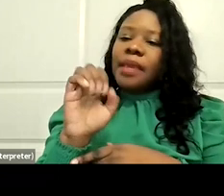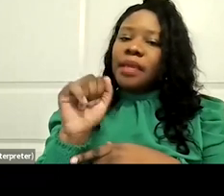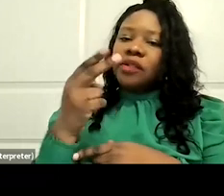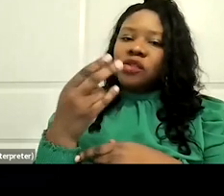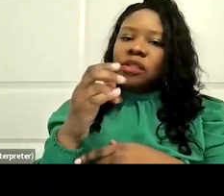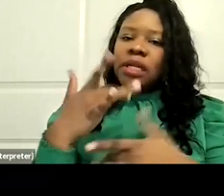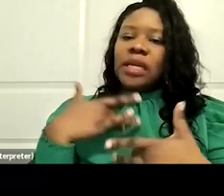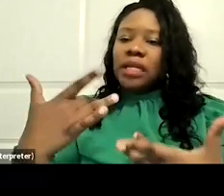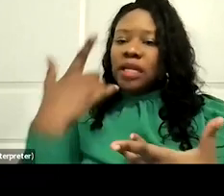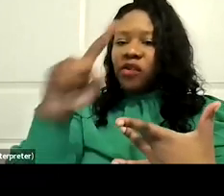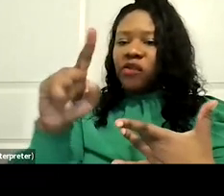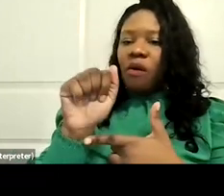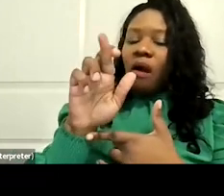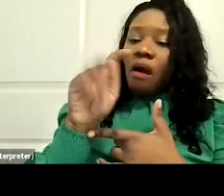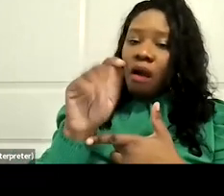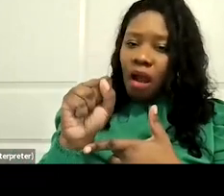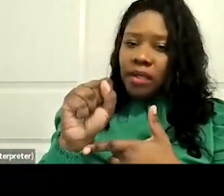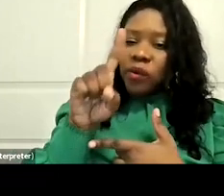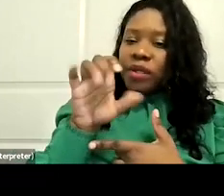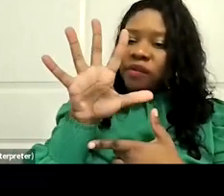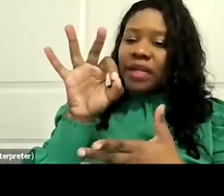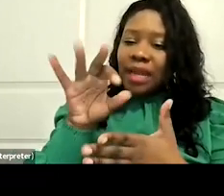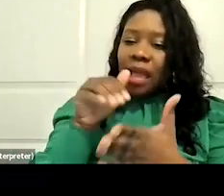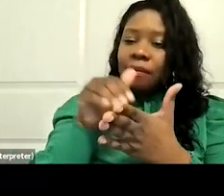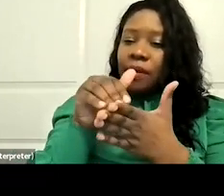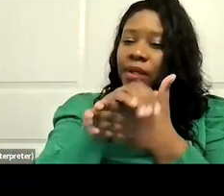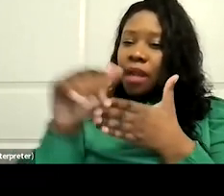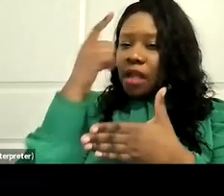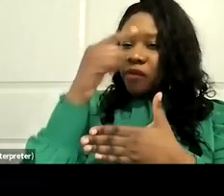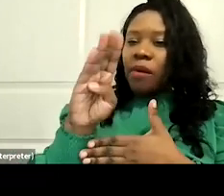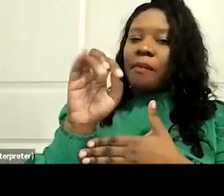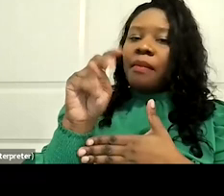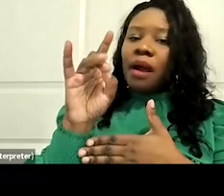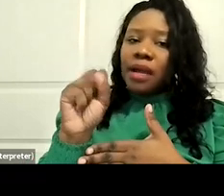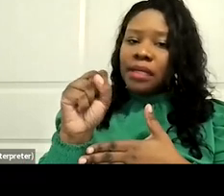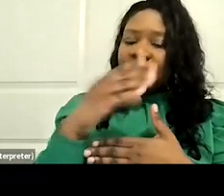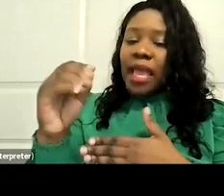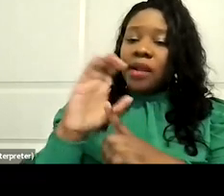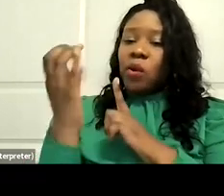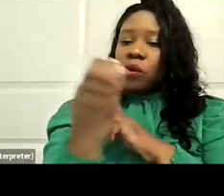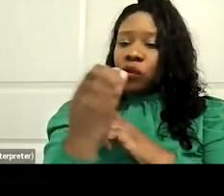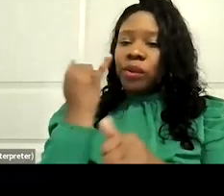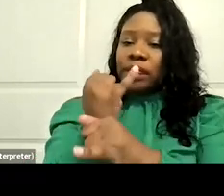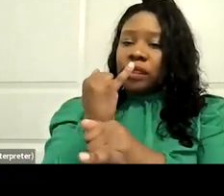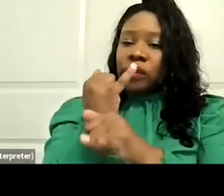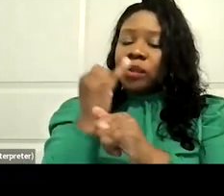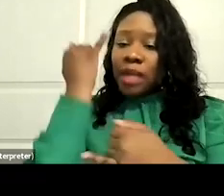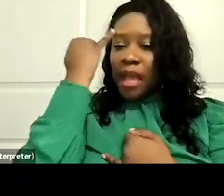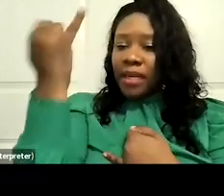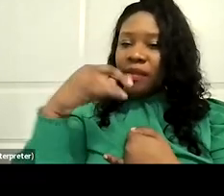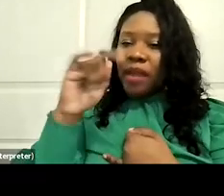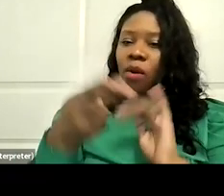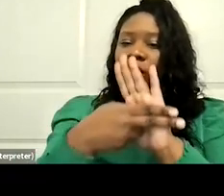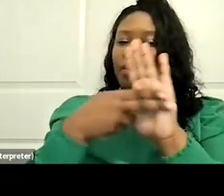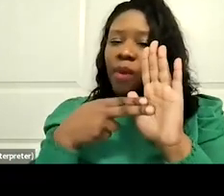the budget there. $159 million for bonds and cultural – for cultural institutions. The idea is they want to rebrand